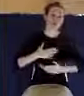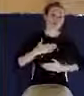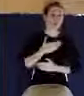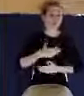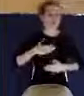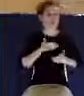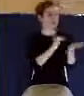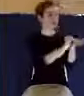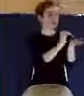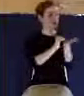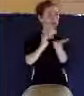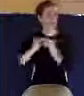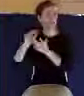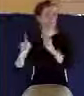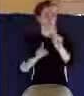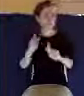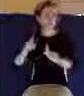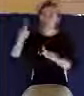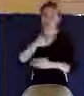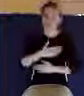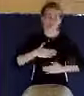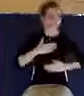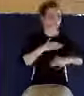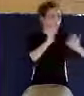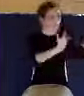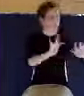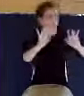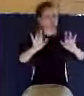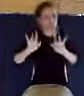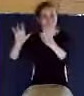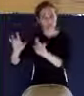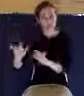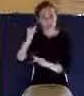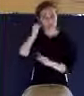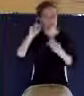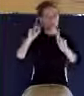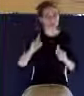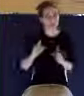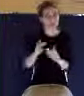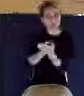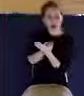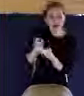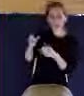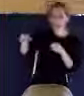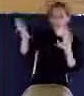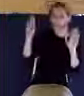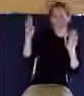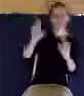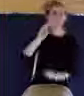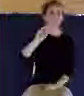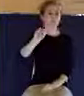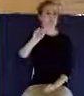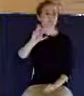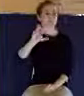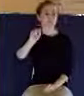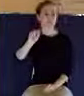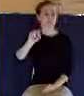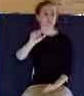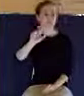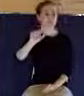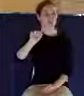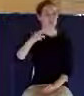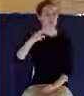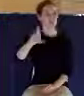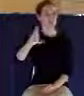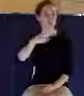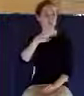sins to those who are truly repentant that come to him. Martin Luther used to say, when I look at myself, I can't see how that I'm saved. But